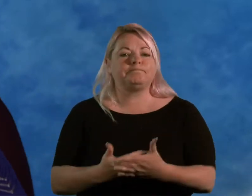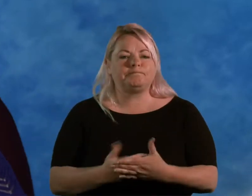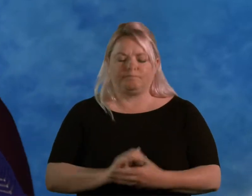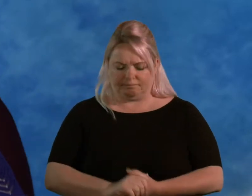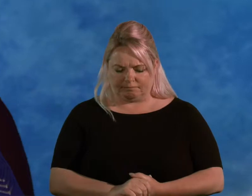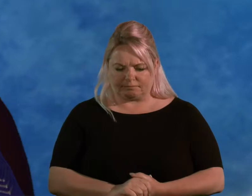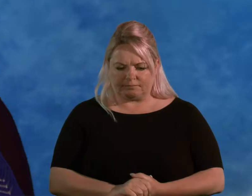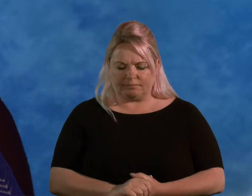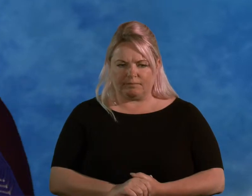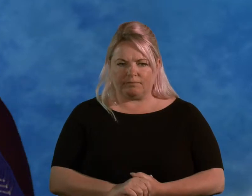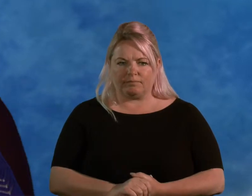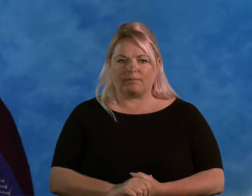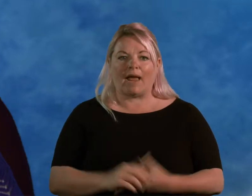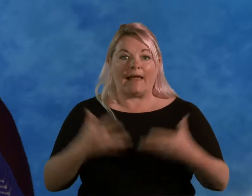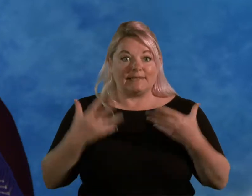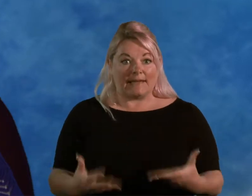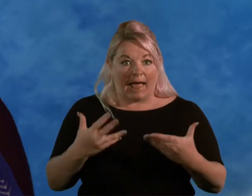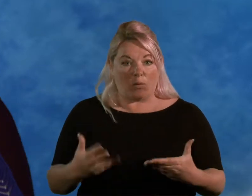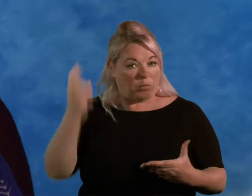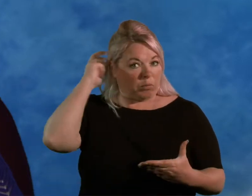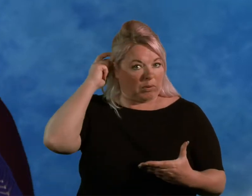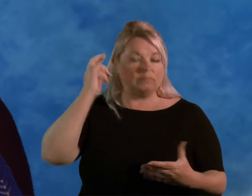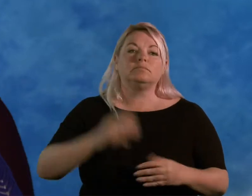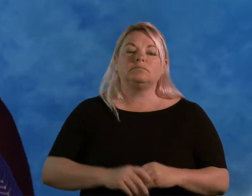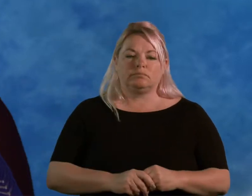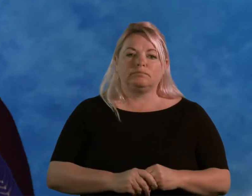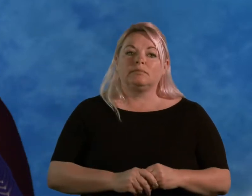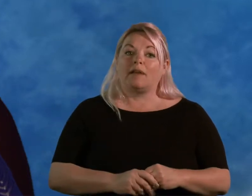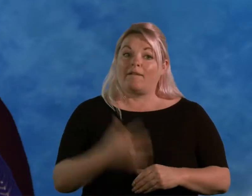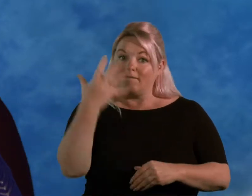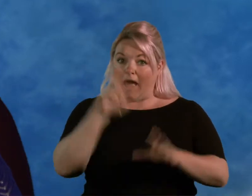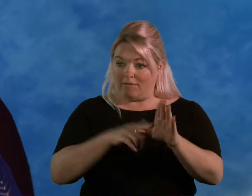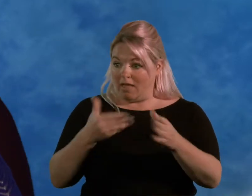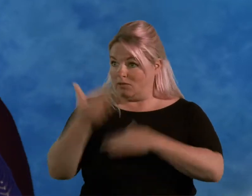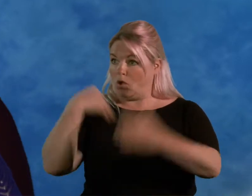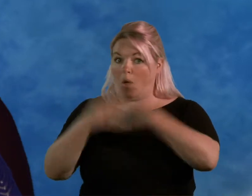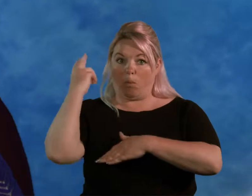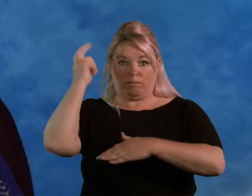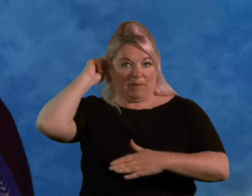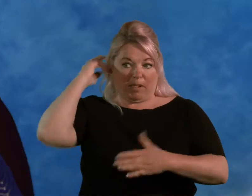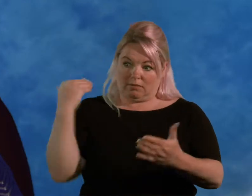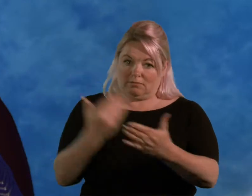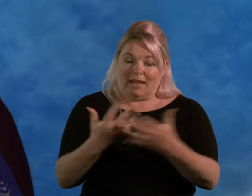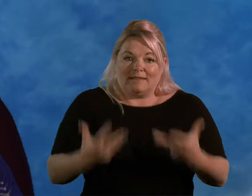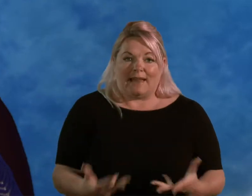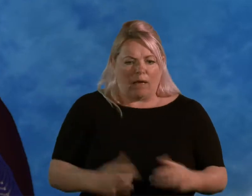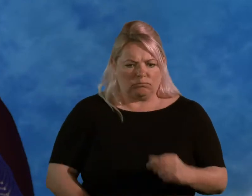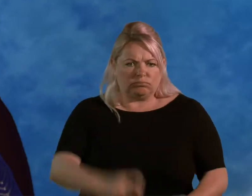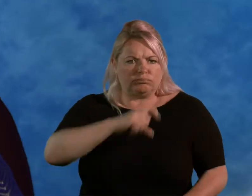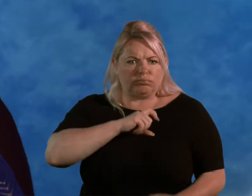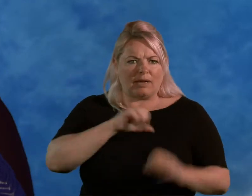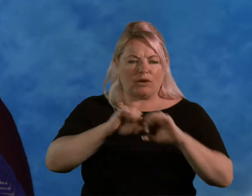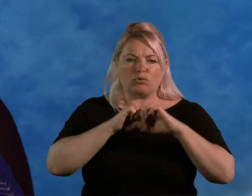this mean in terms of now? I would say, five years on, I'm more confident in group